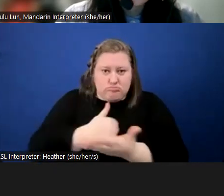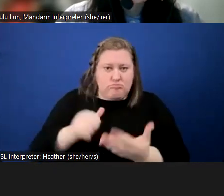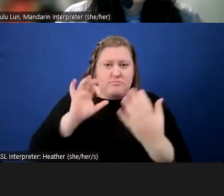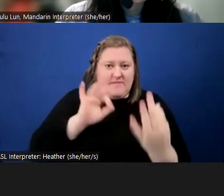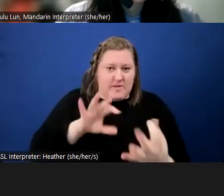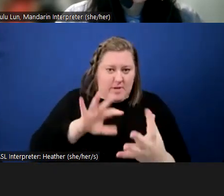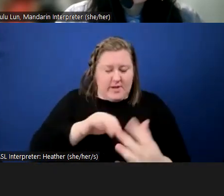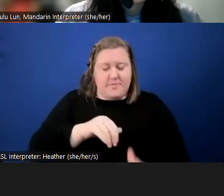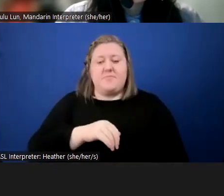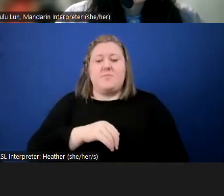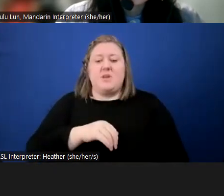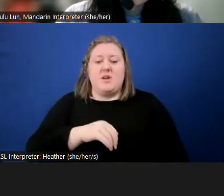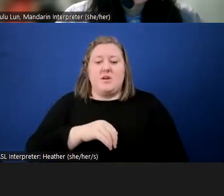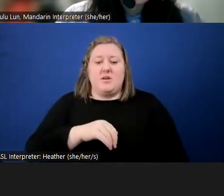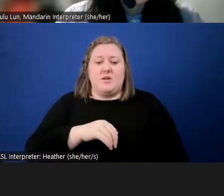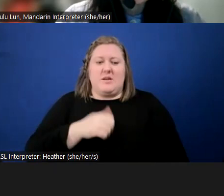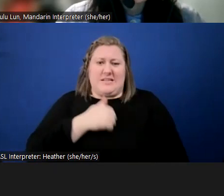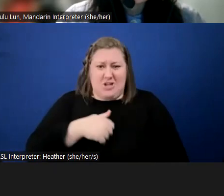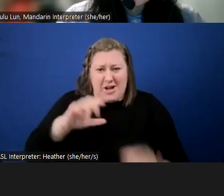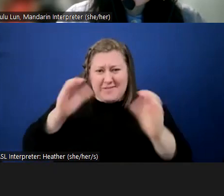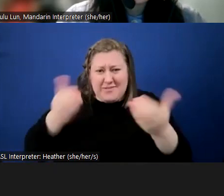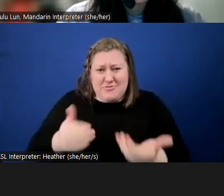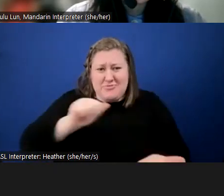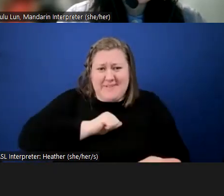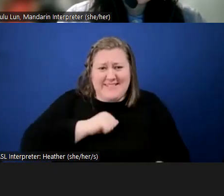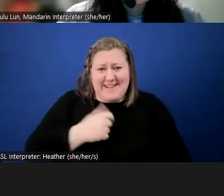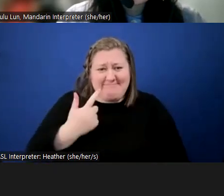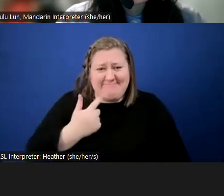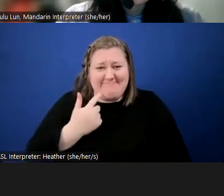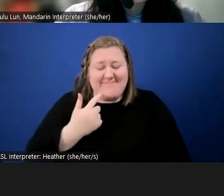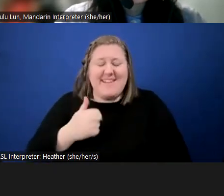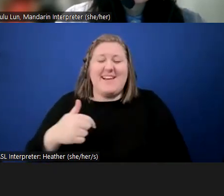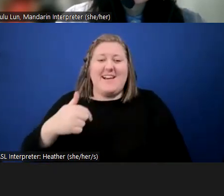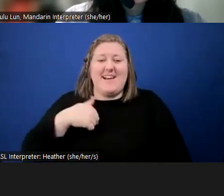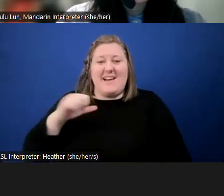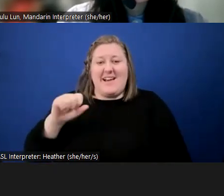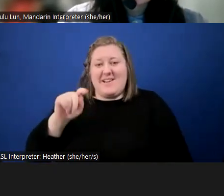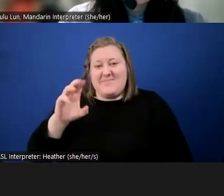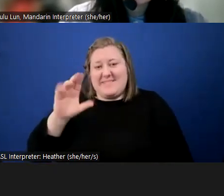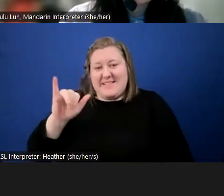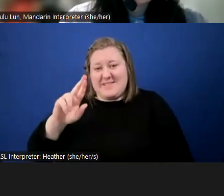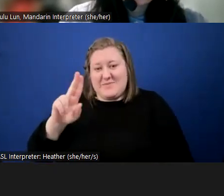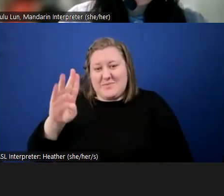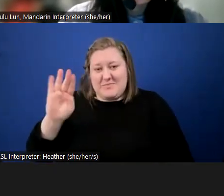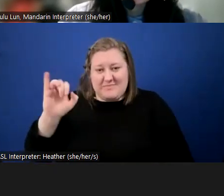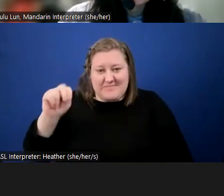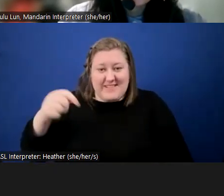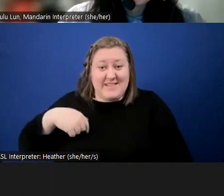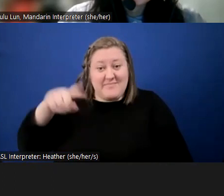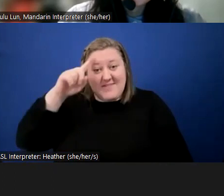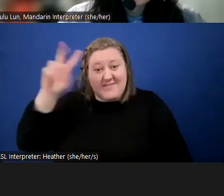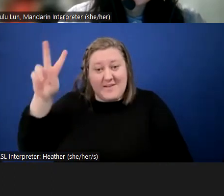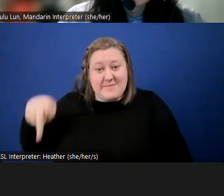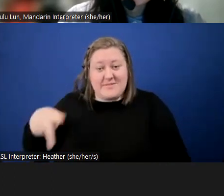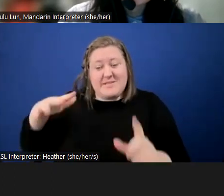Next, I'm sorry, I should have introduced myself. I am Stacey Rubin. I am the Vice President of